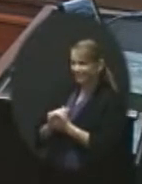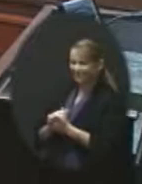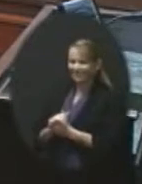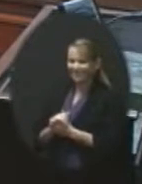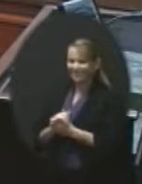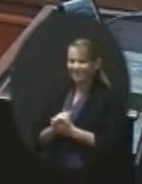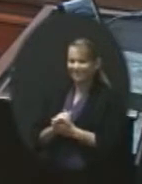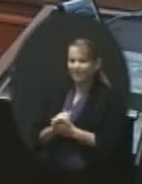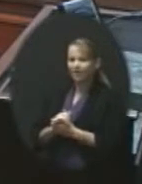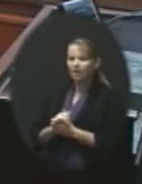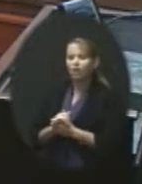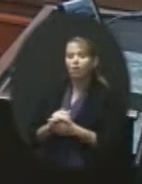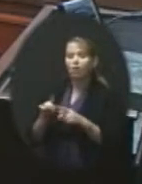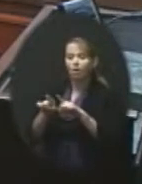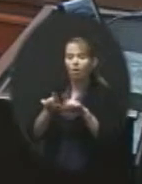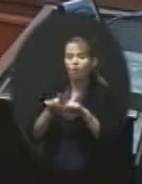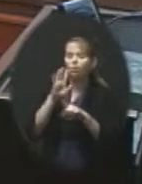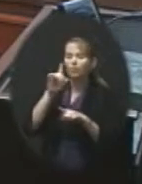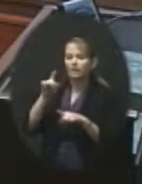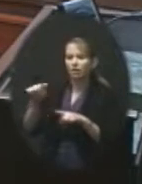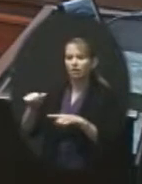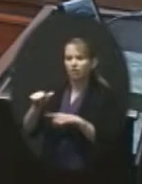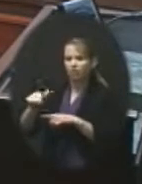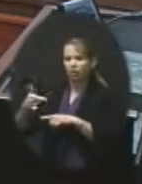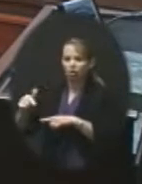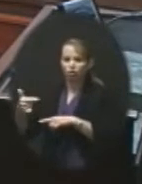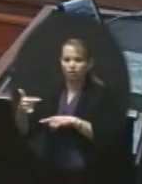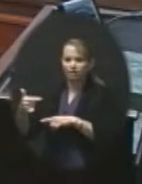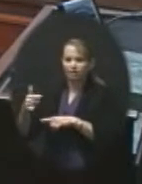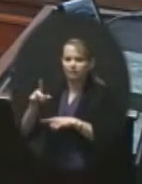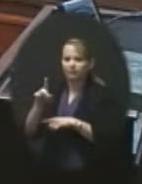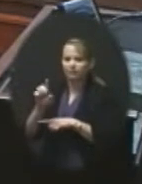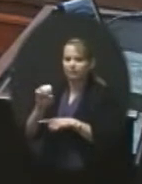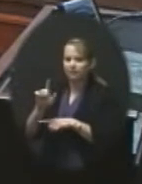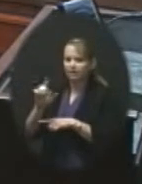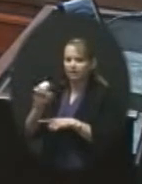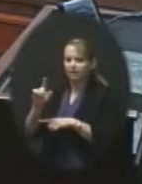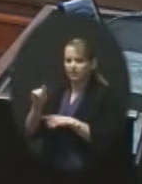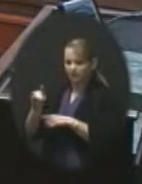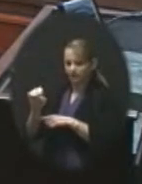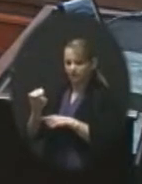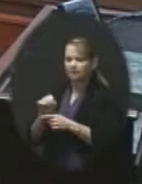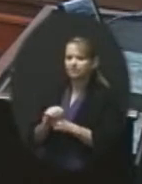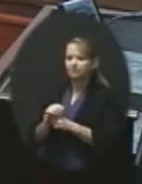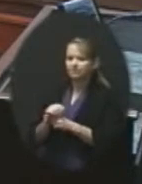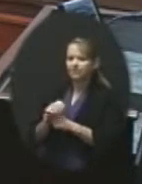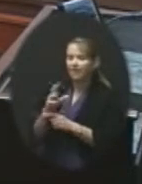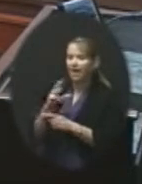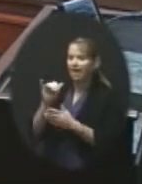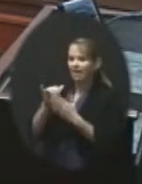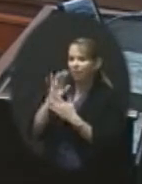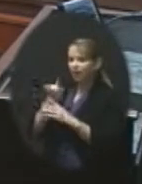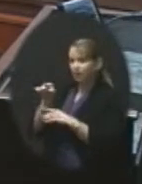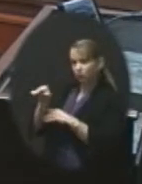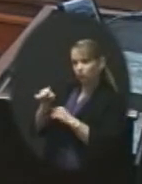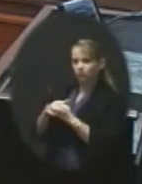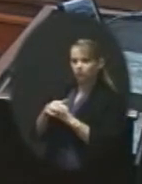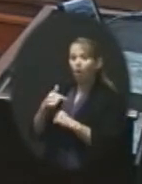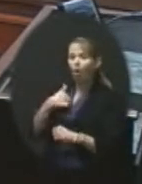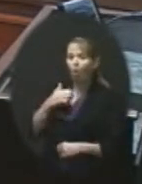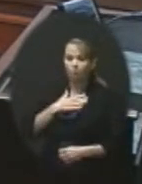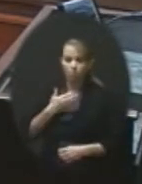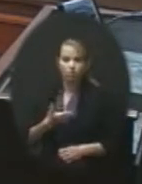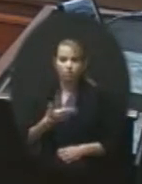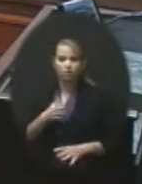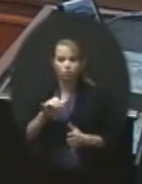You also need an alternate deli? Yes, we do. And that's going to be you. I would be willing to do